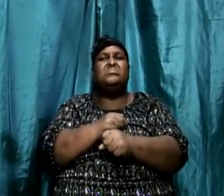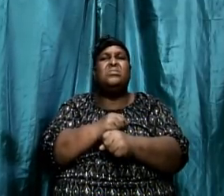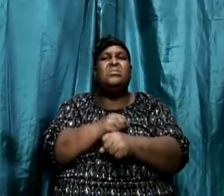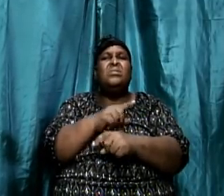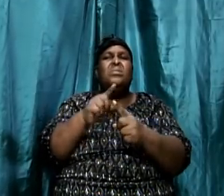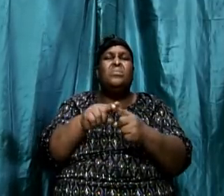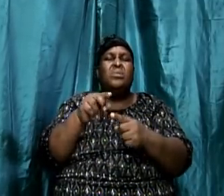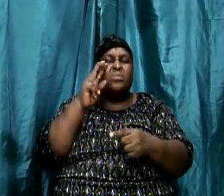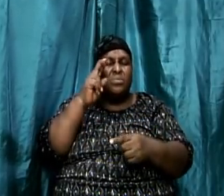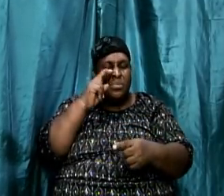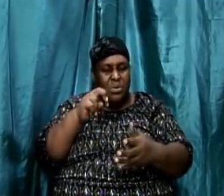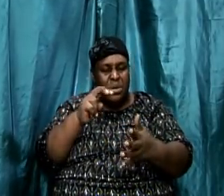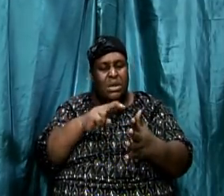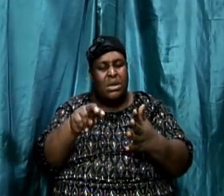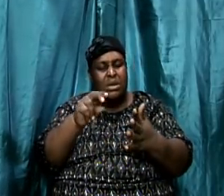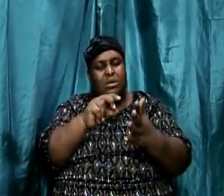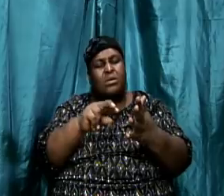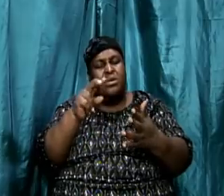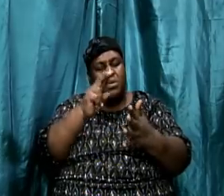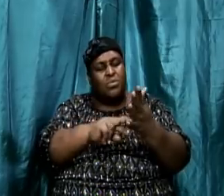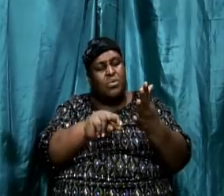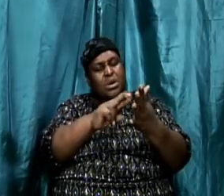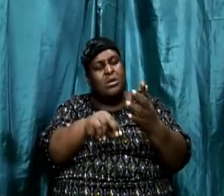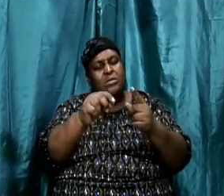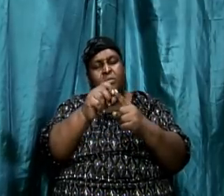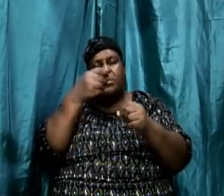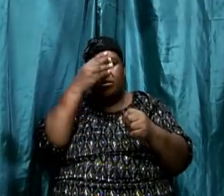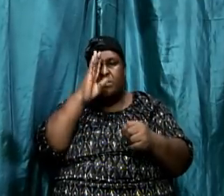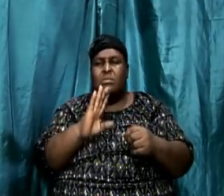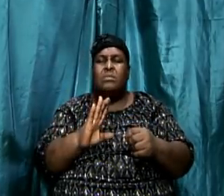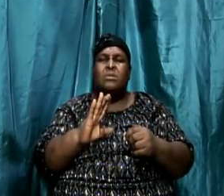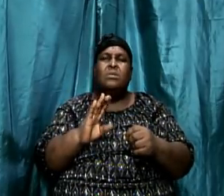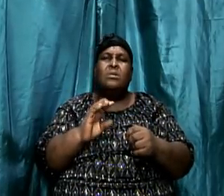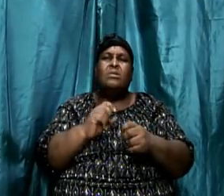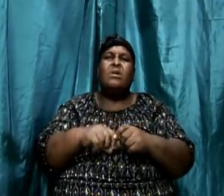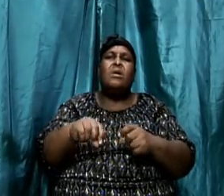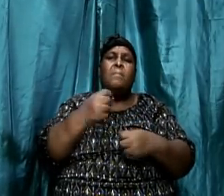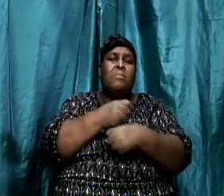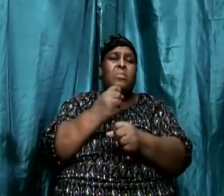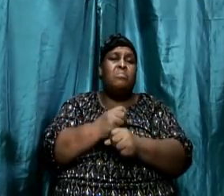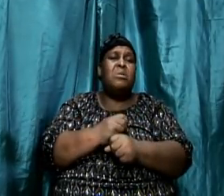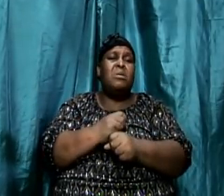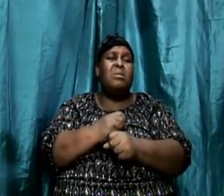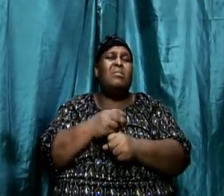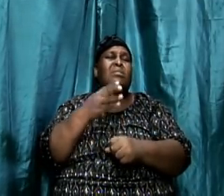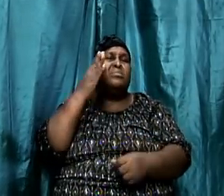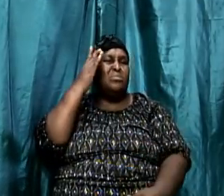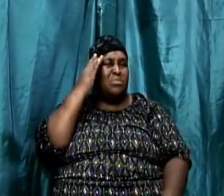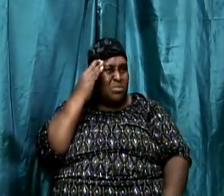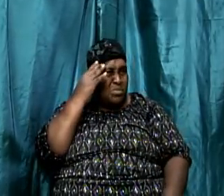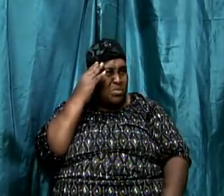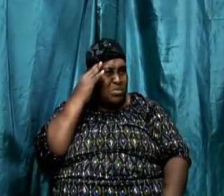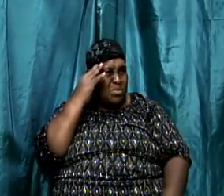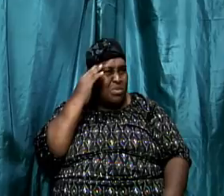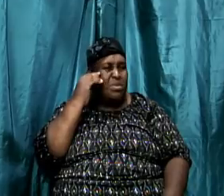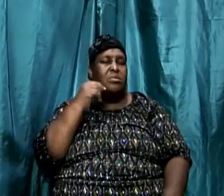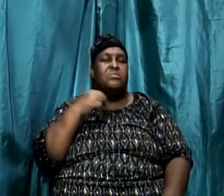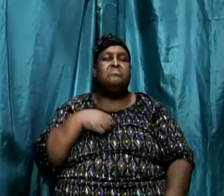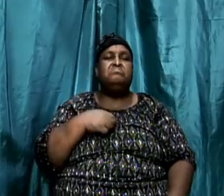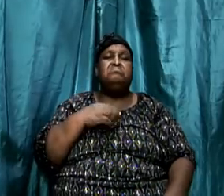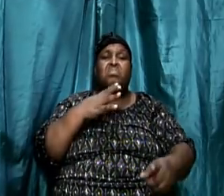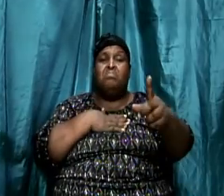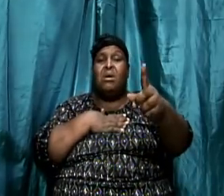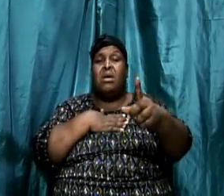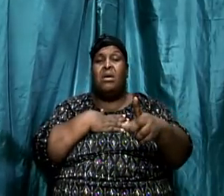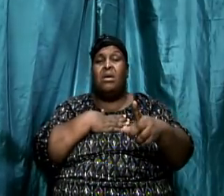God going forward, that you would actually try to even make note of these things. I advise, my advice to us tonight is that